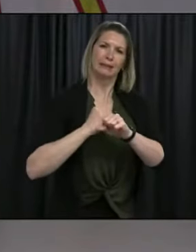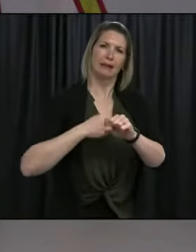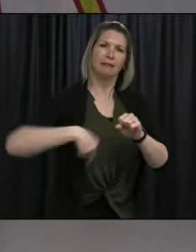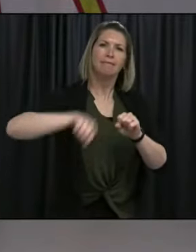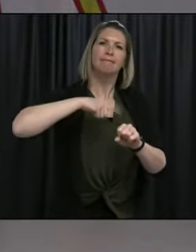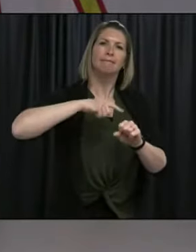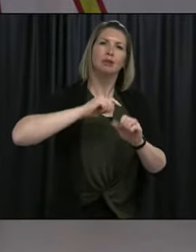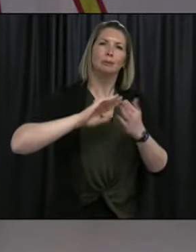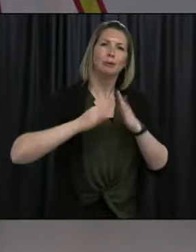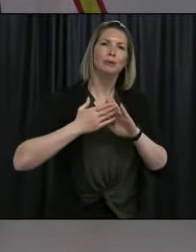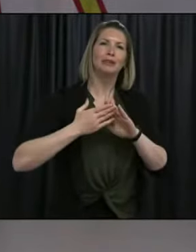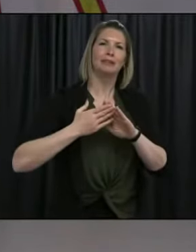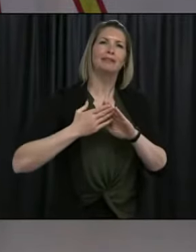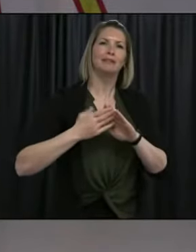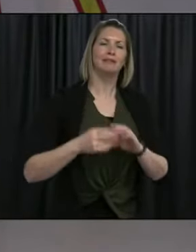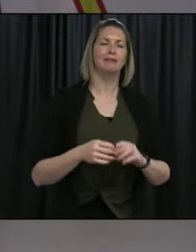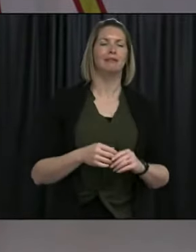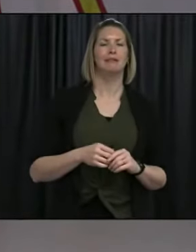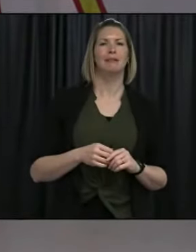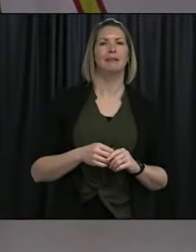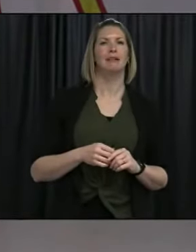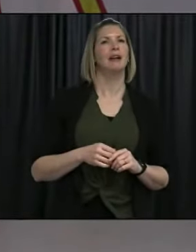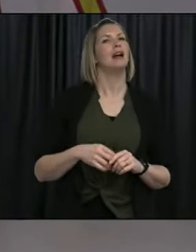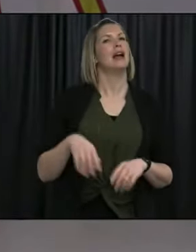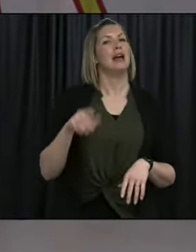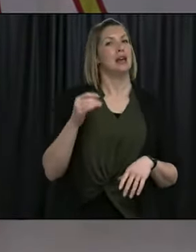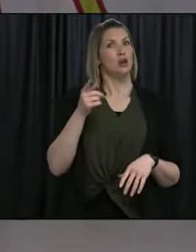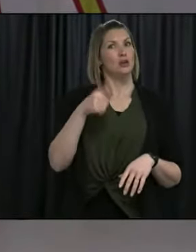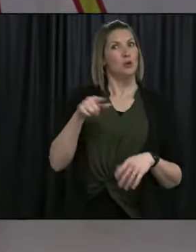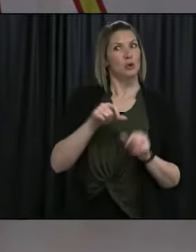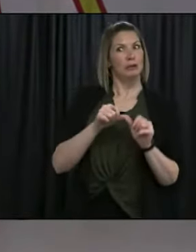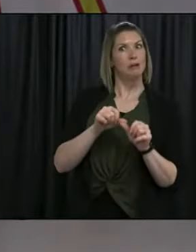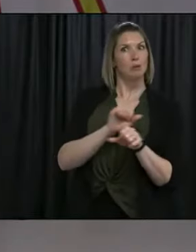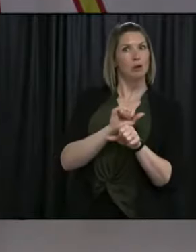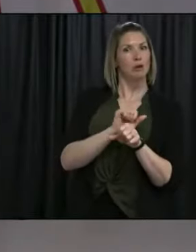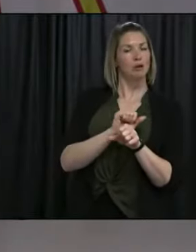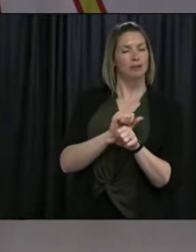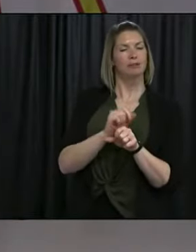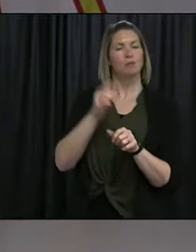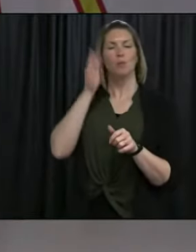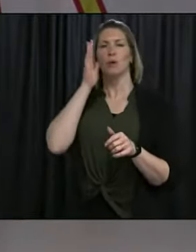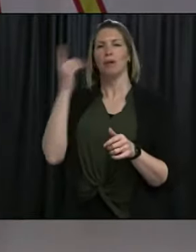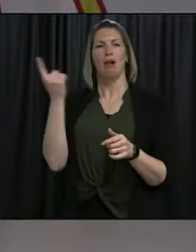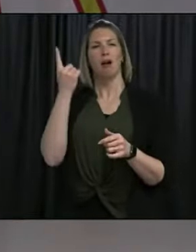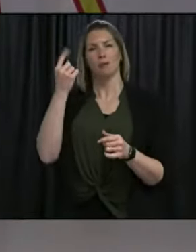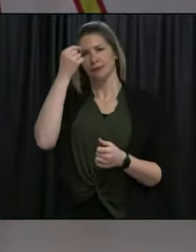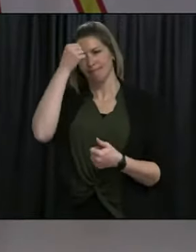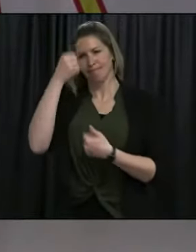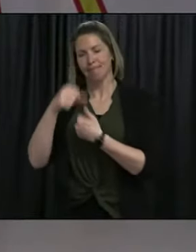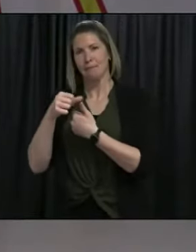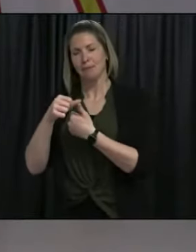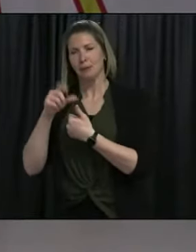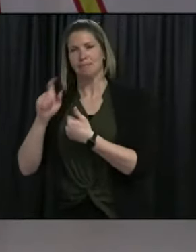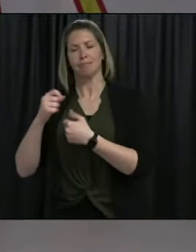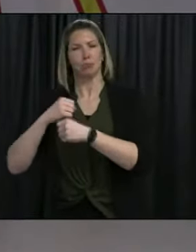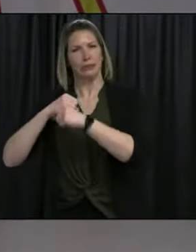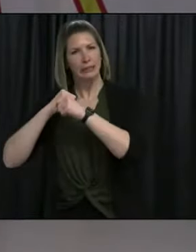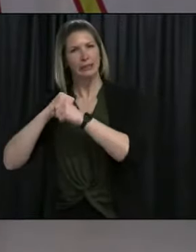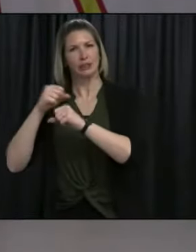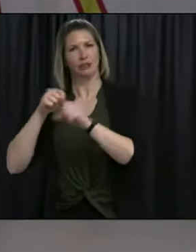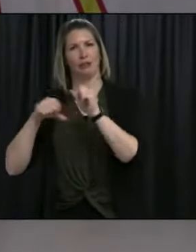And in doing so, we will keep you top of our mind. With that, I'll turn it over to Dr. Hagee for some brief remarks.